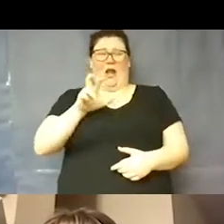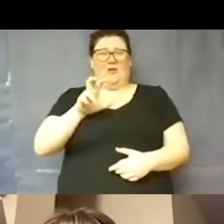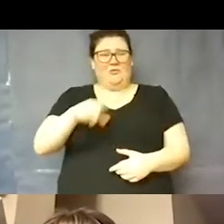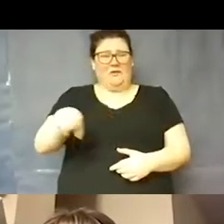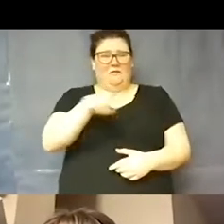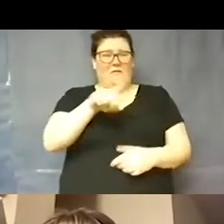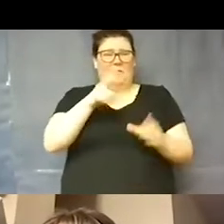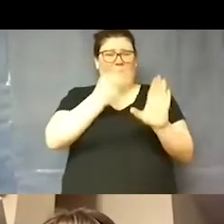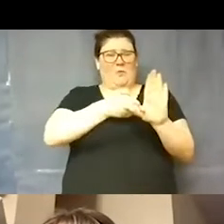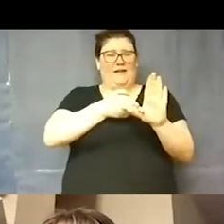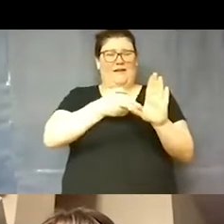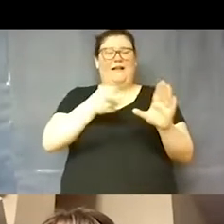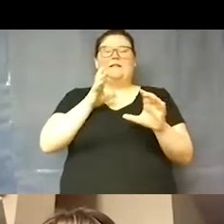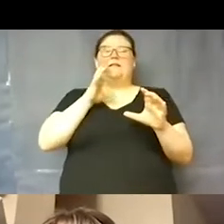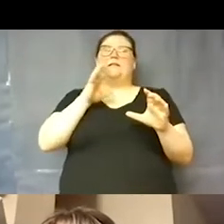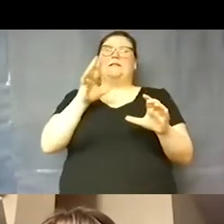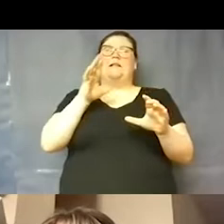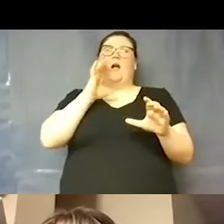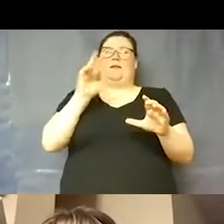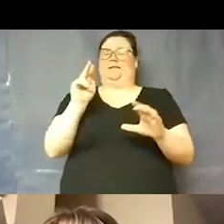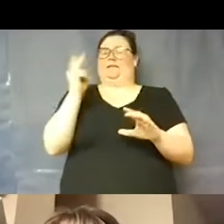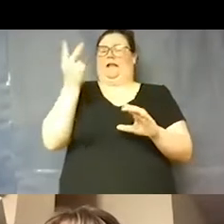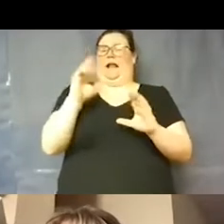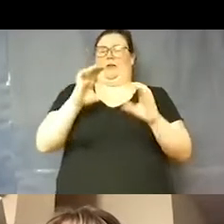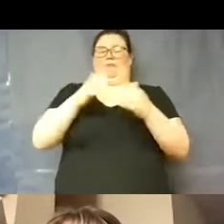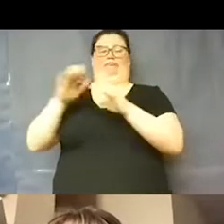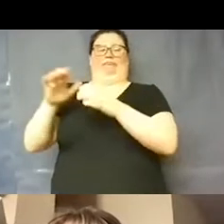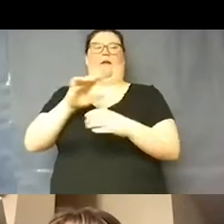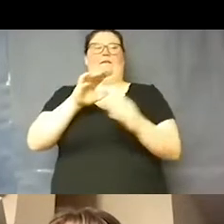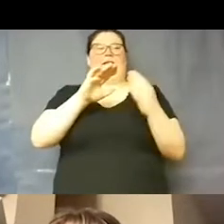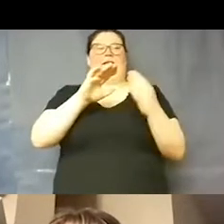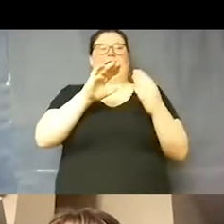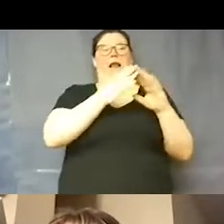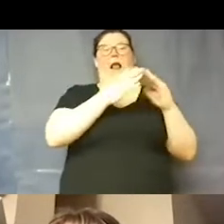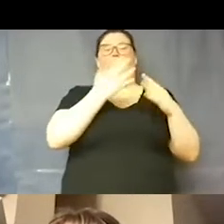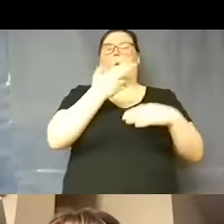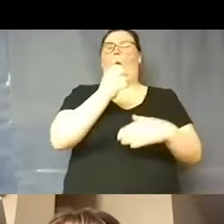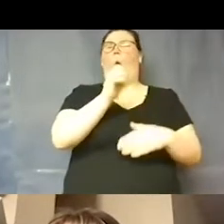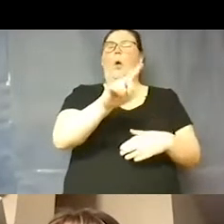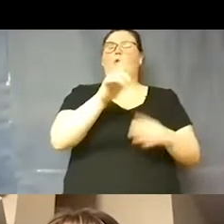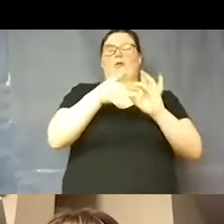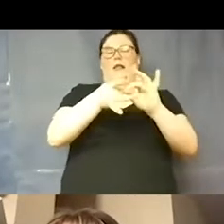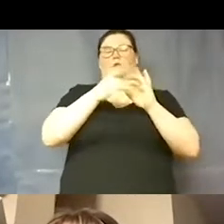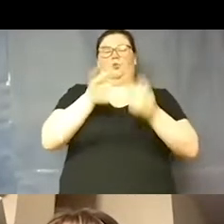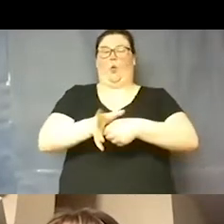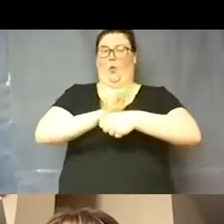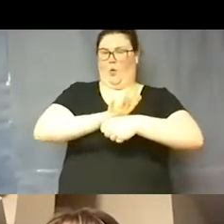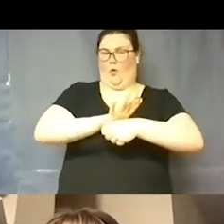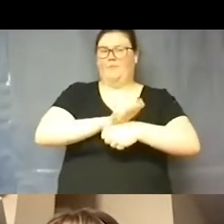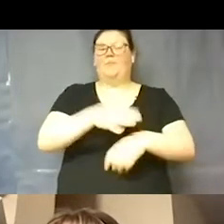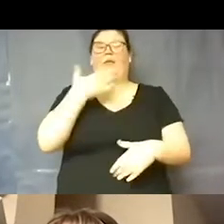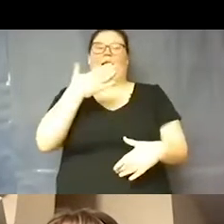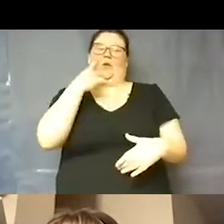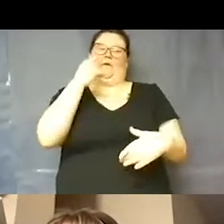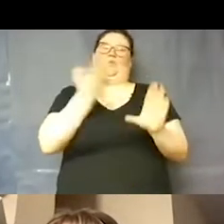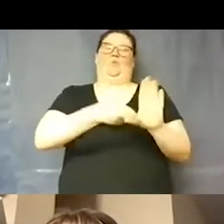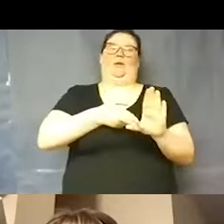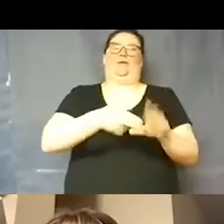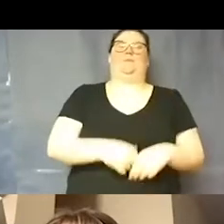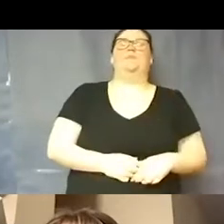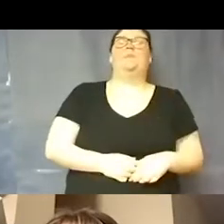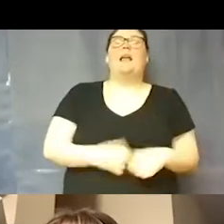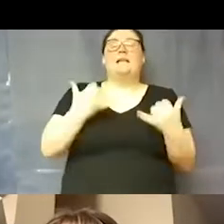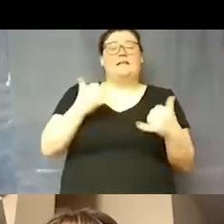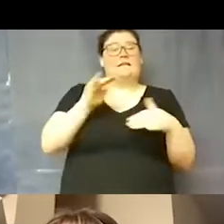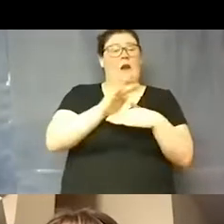is our second round of town halls related to COVID issues, so again, thanks for joining us. Tonight, we are going to be focused